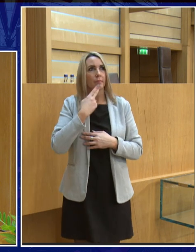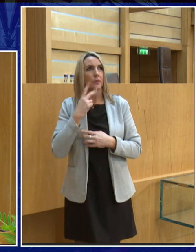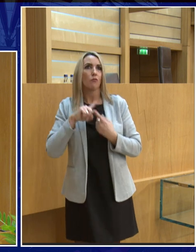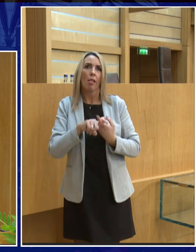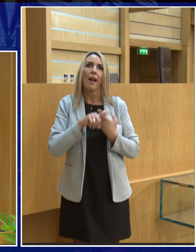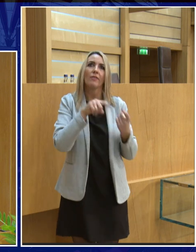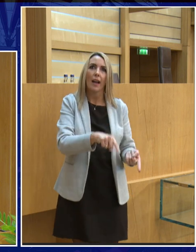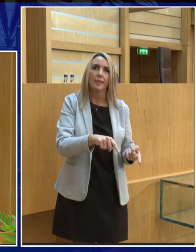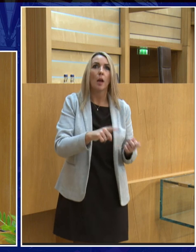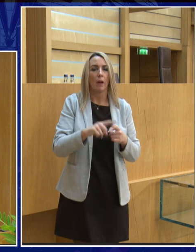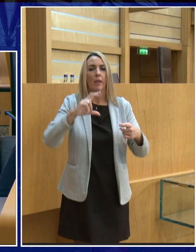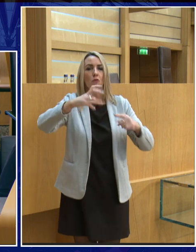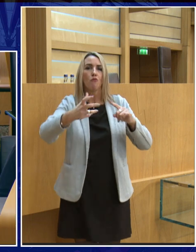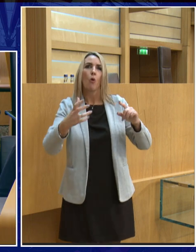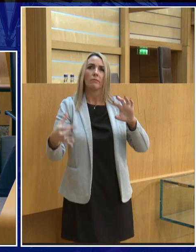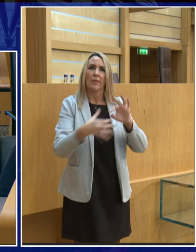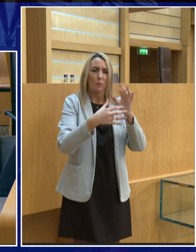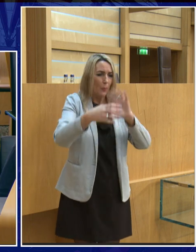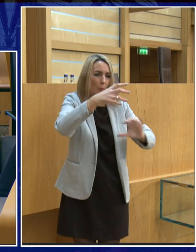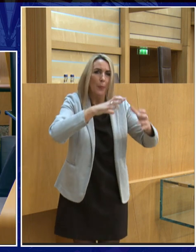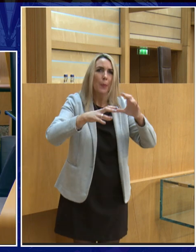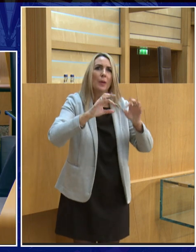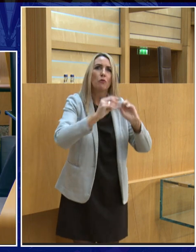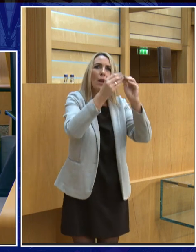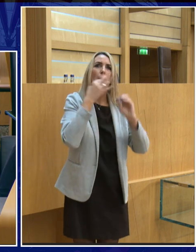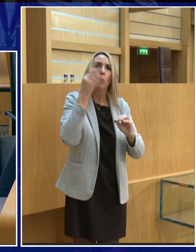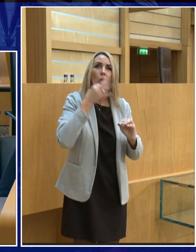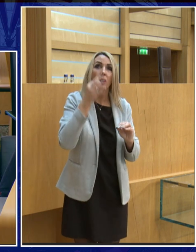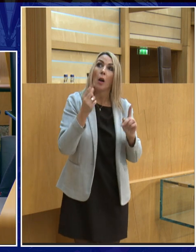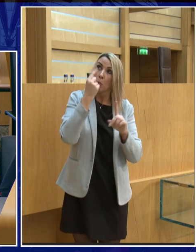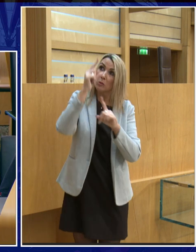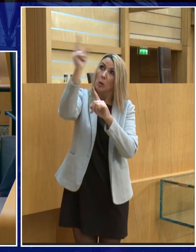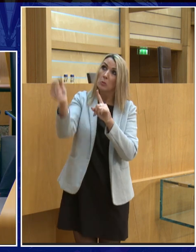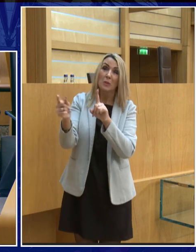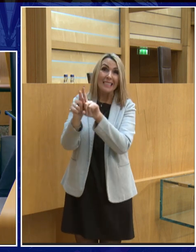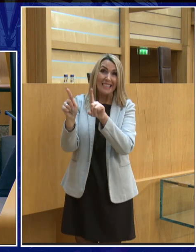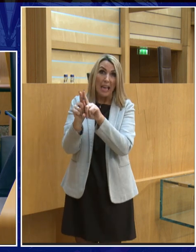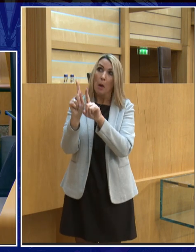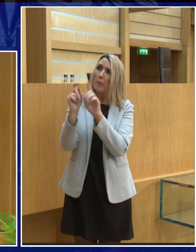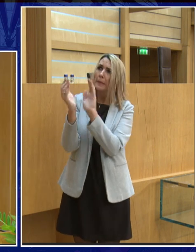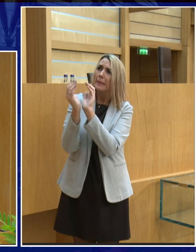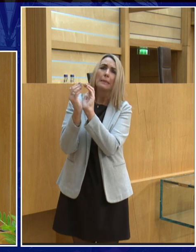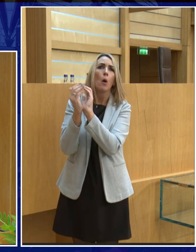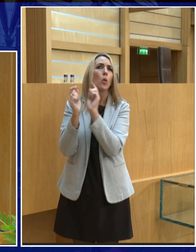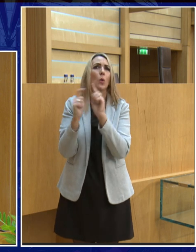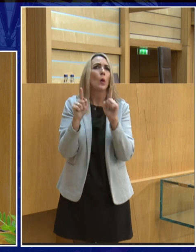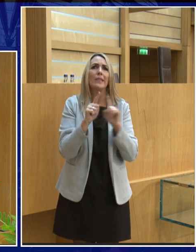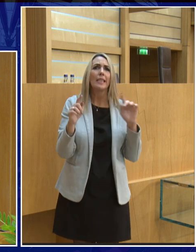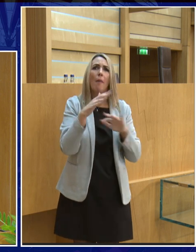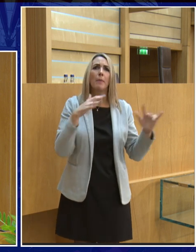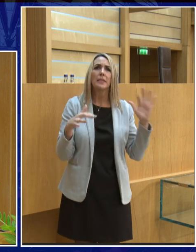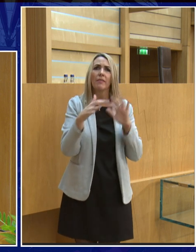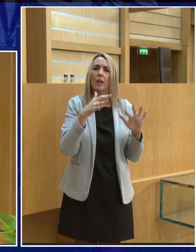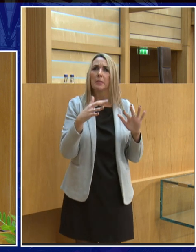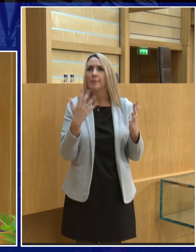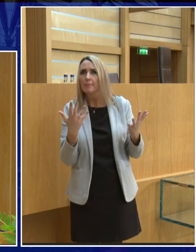we were bombarded with all these rocks now the moon could have been bombarded in the same way but the moon is much smaller and it doesn't have this atmosphere that we have